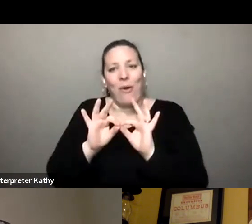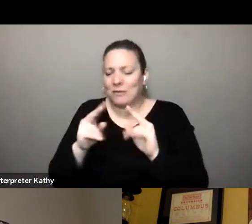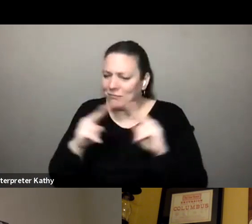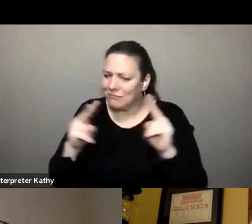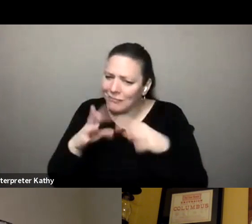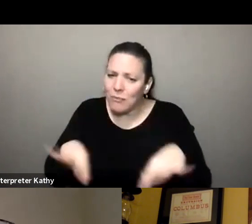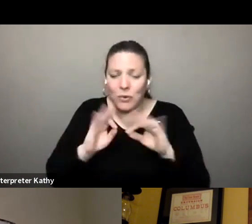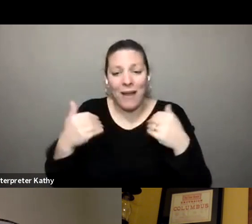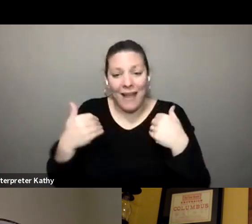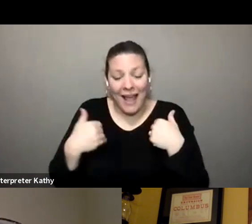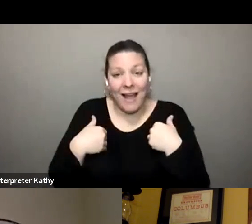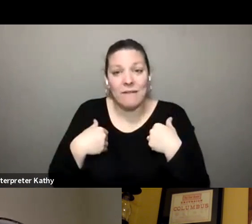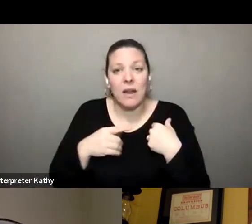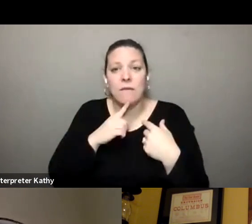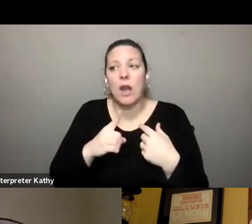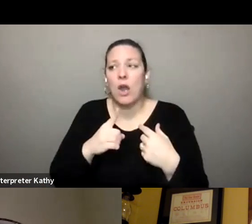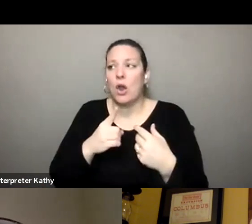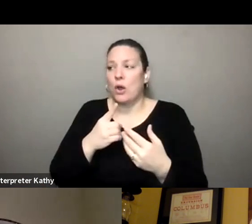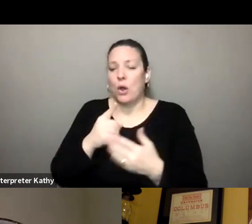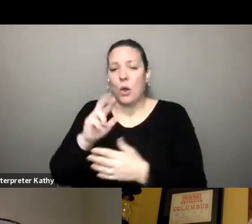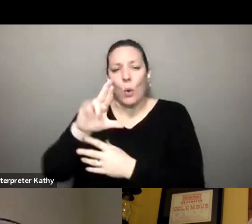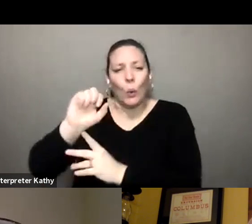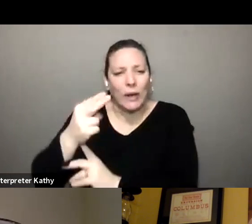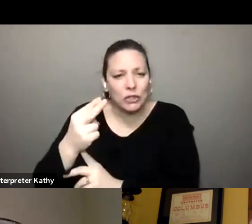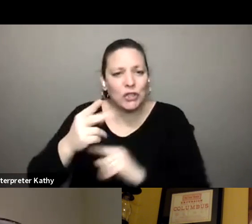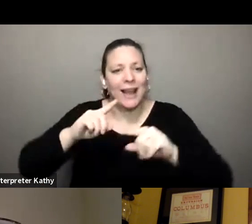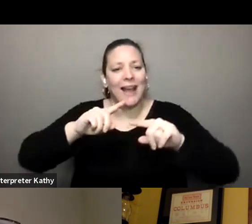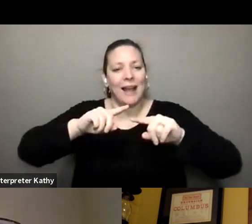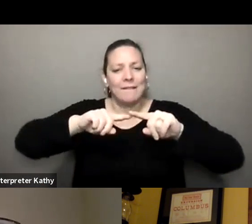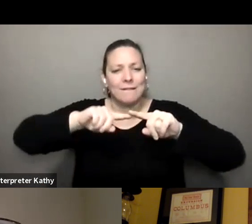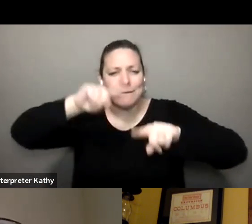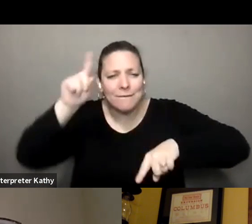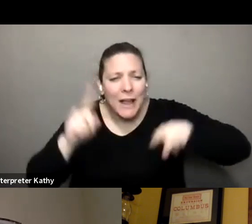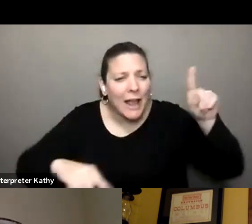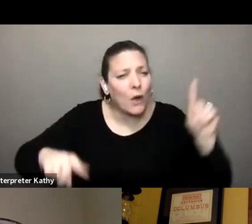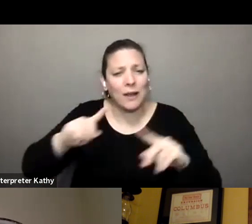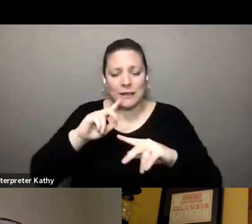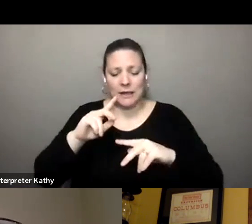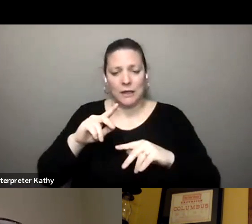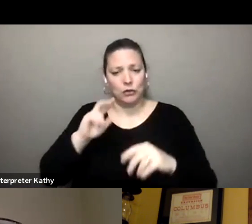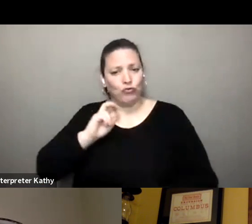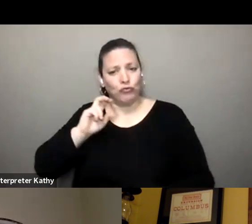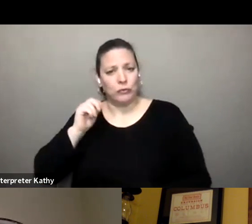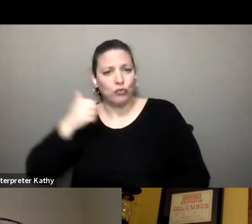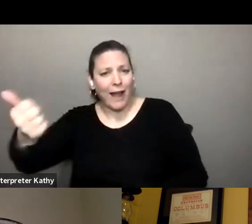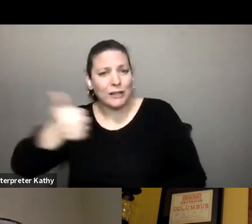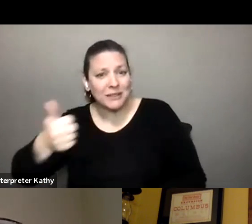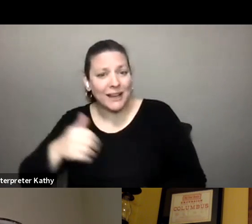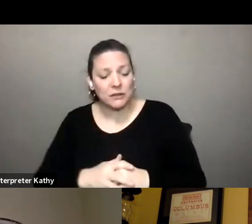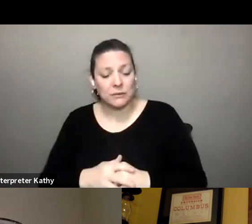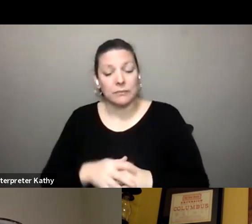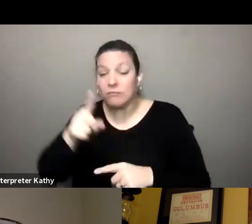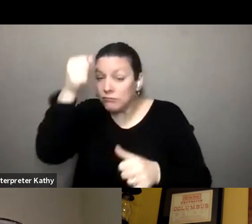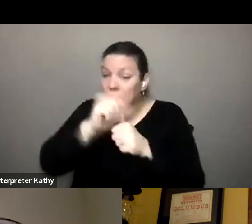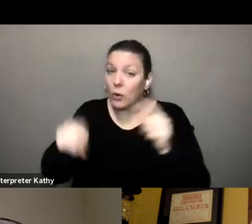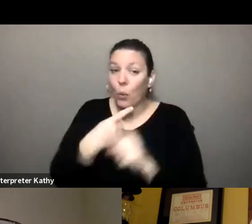to have a very rich and varied transportation environment because if you recall when amazon was looking for its